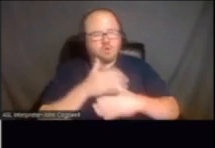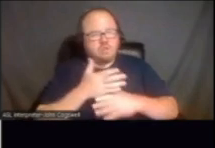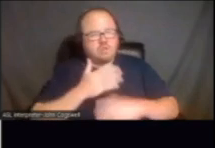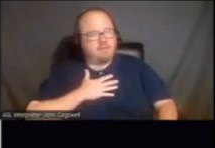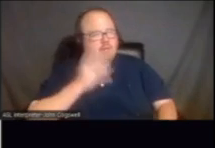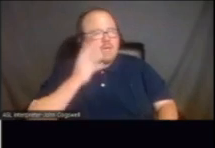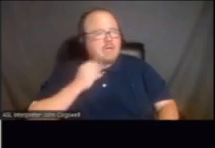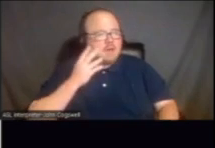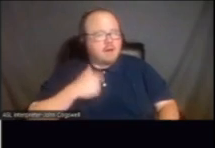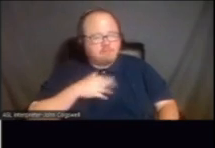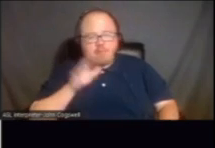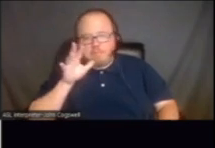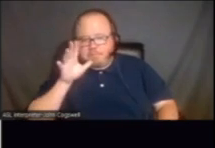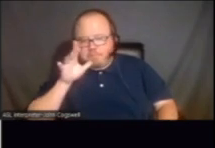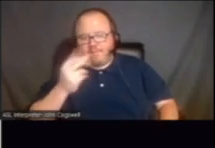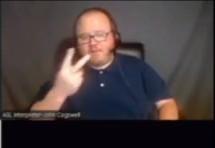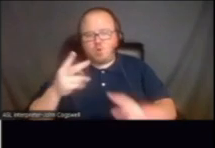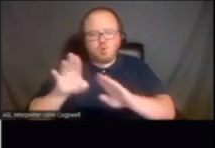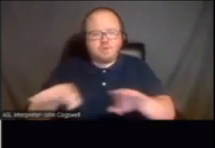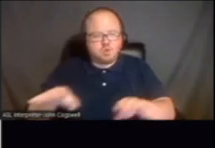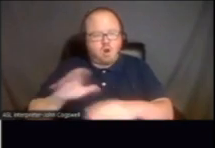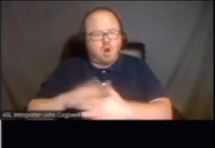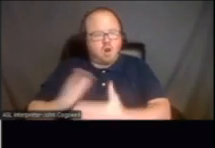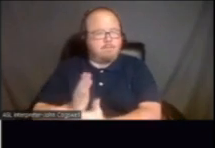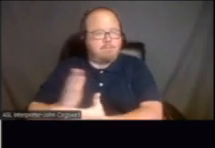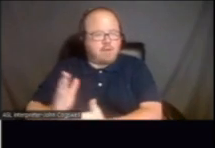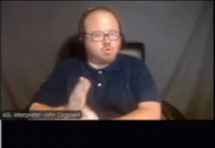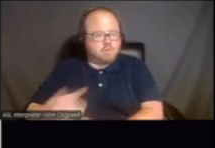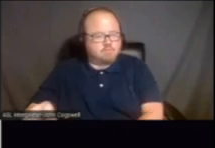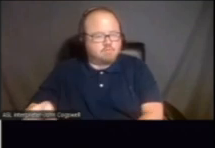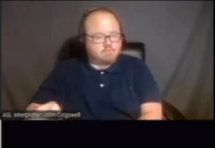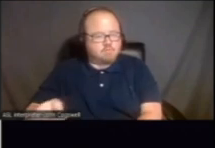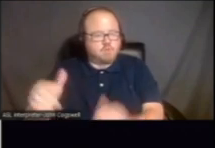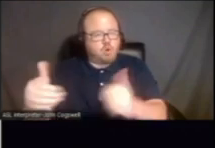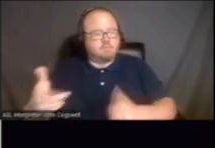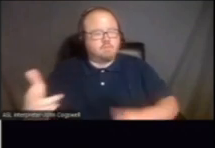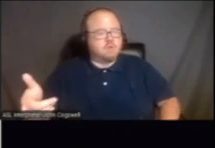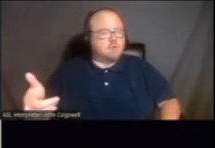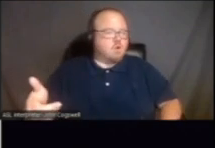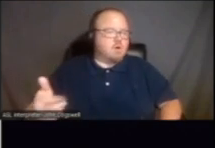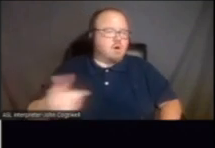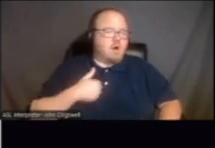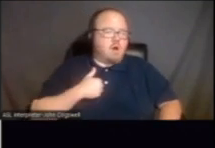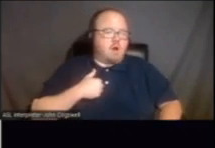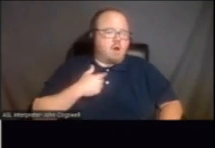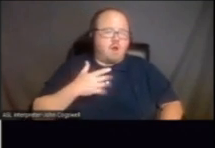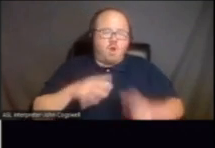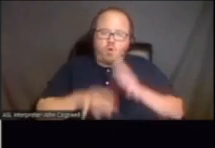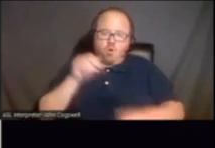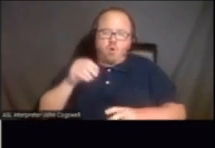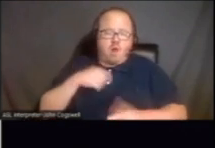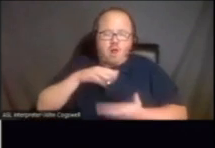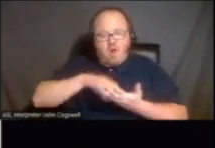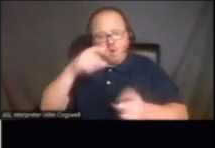I'm a mother of two children on the spectrum. So I think what I've learned from self